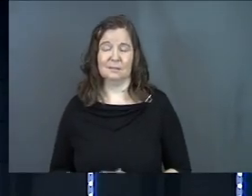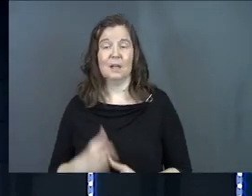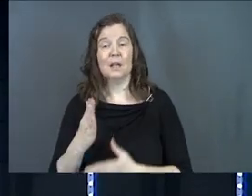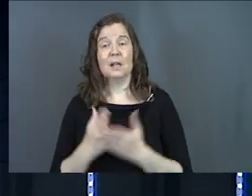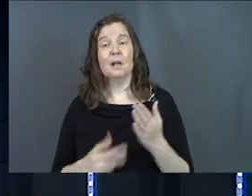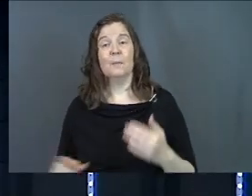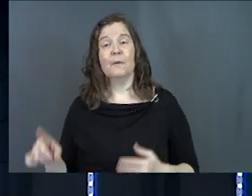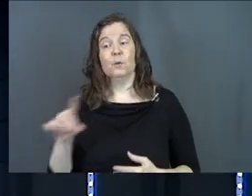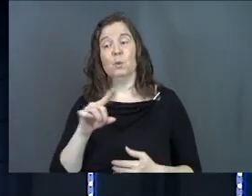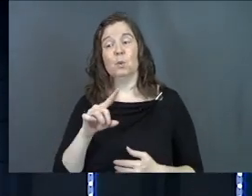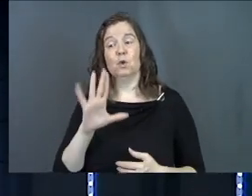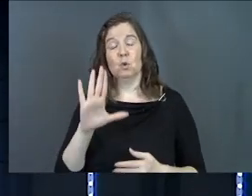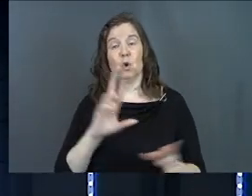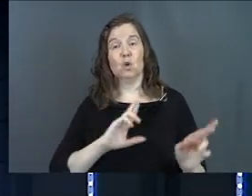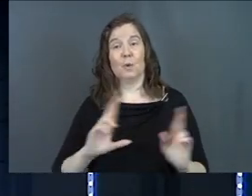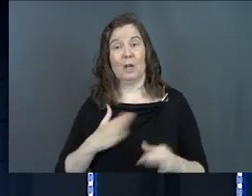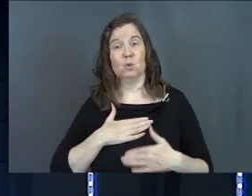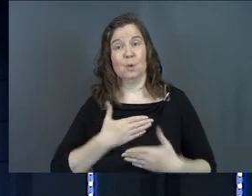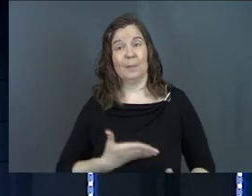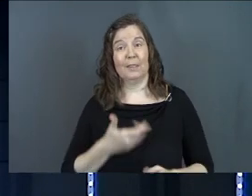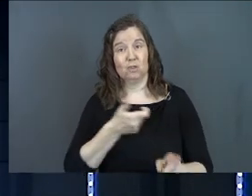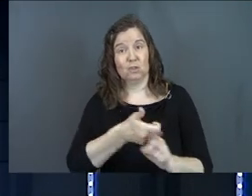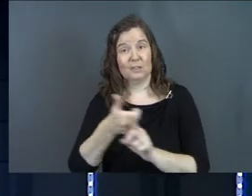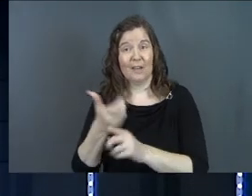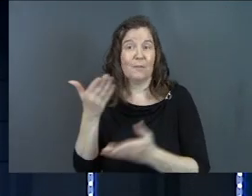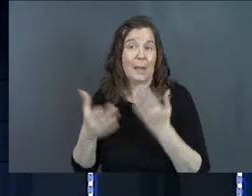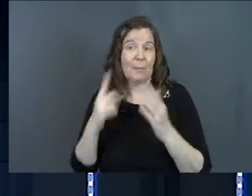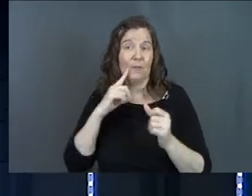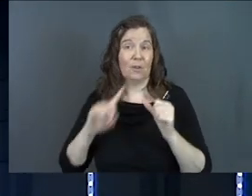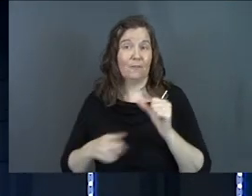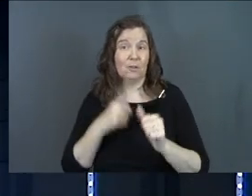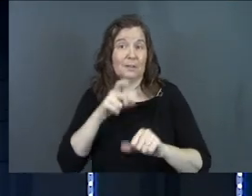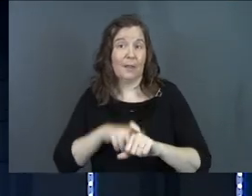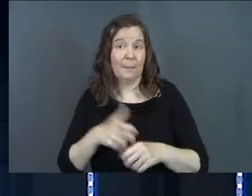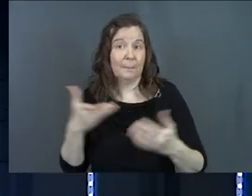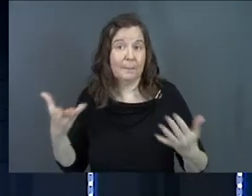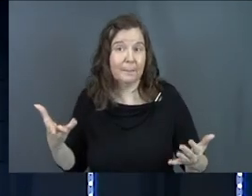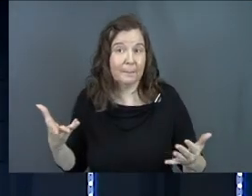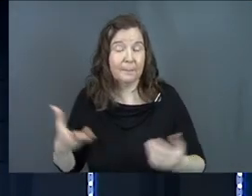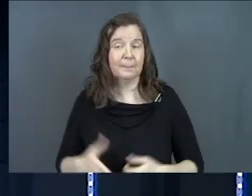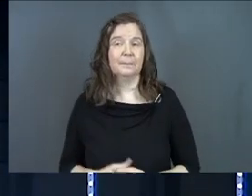And some of you, you're ready to admit that to yourself maybe for the first time.